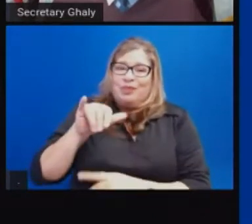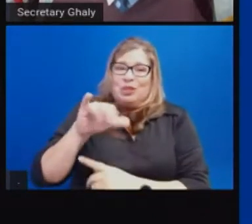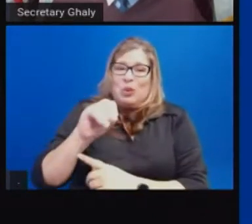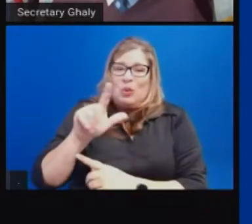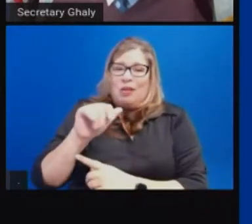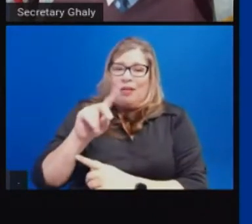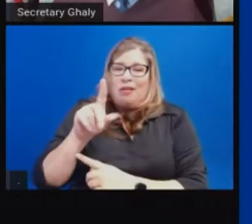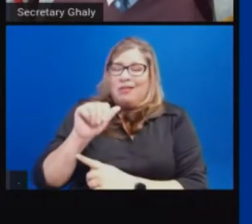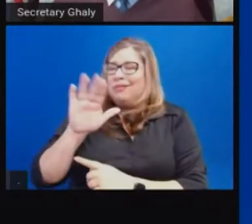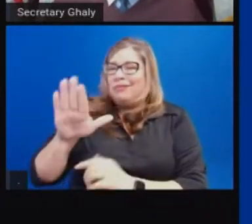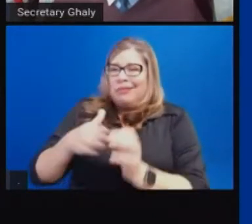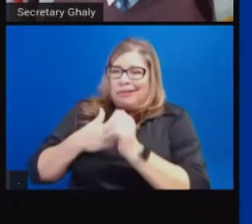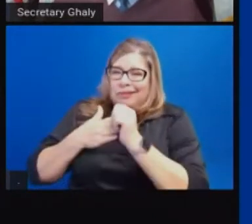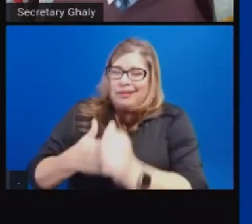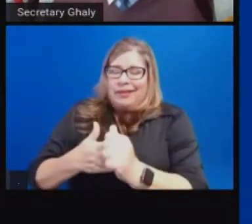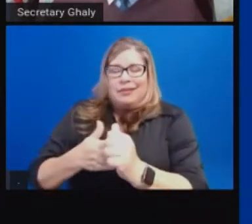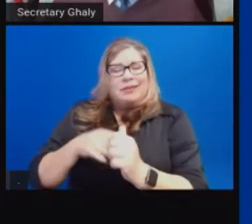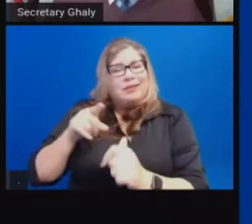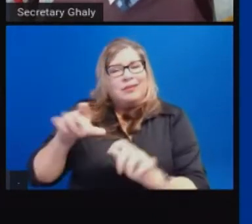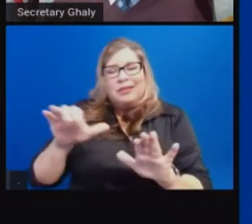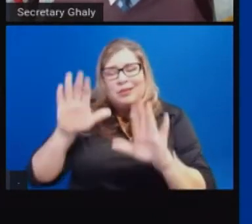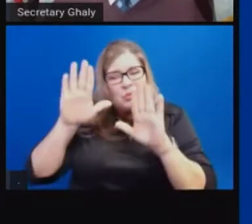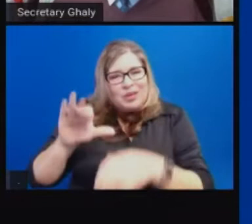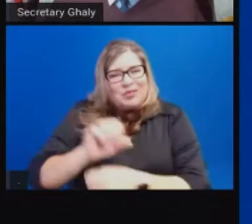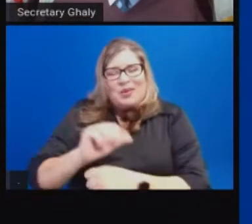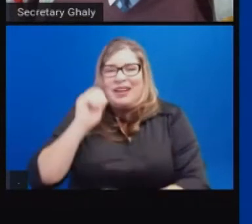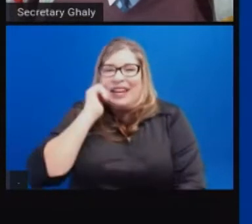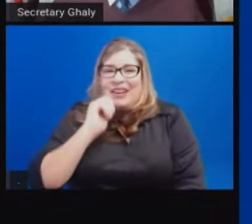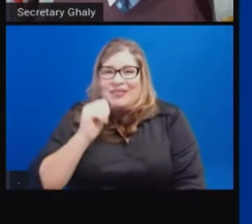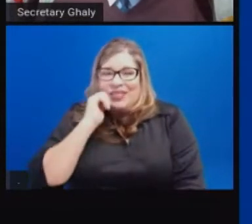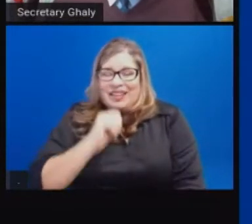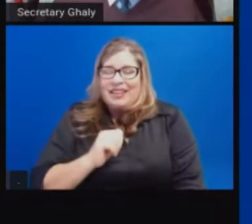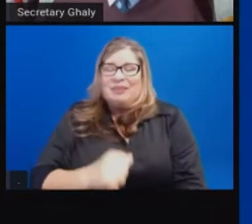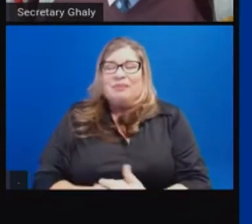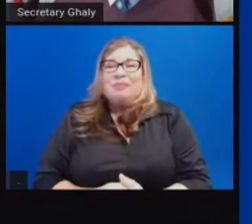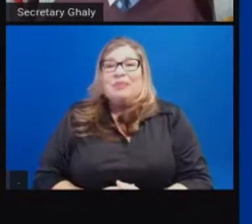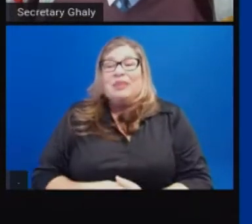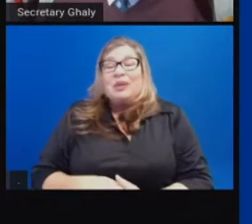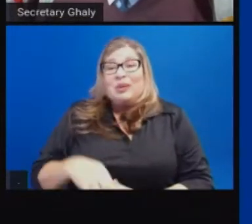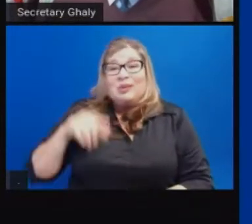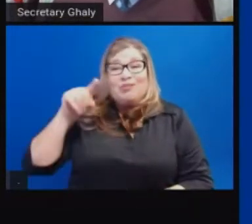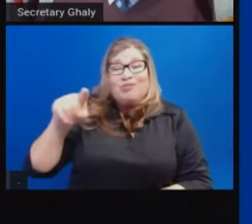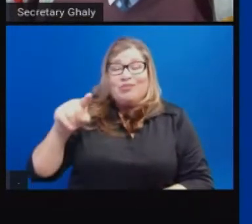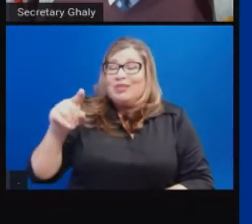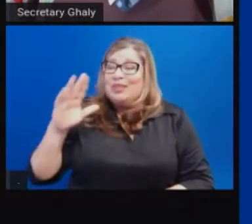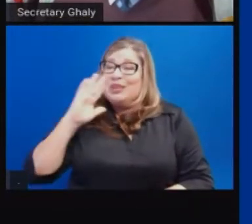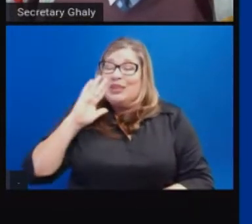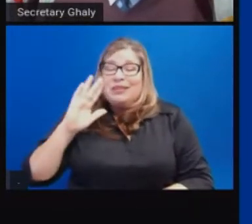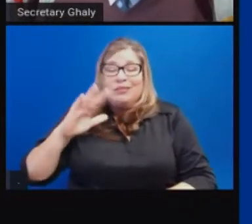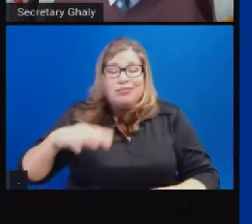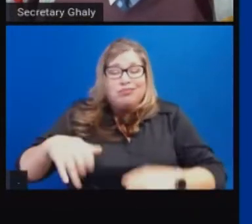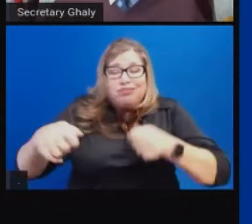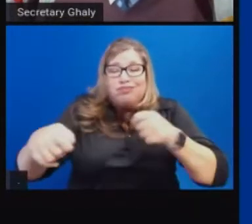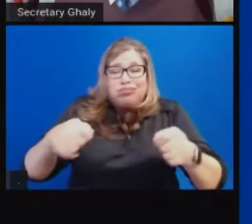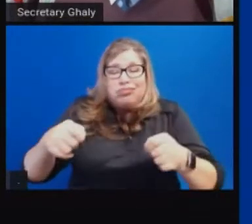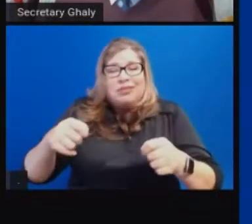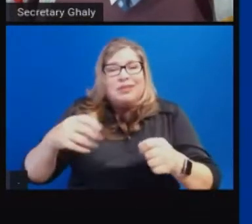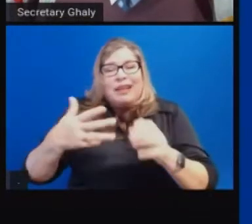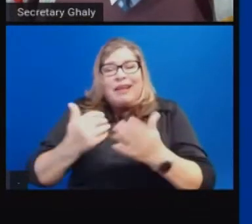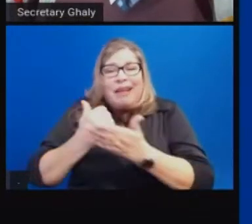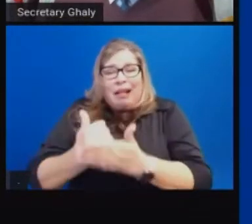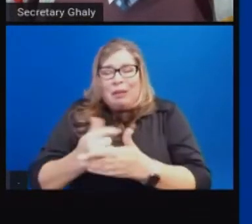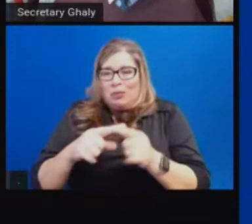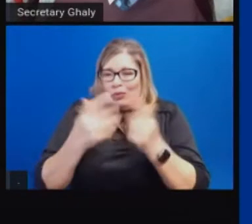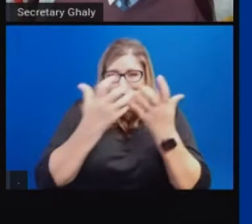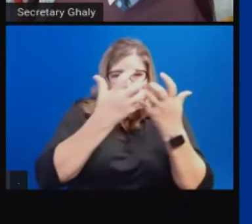and the great work that she does every day, bringing her now to partner with all of us, making this an all of state government effort to